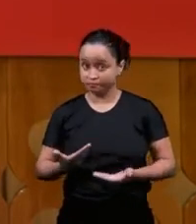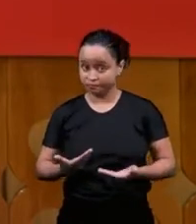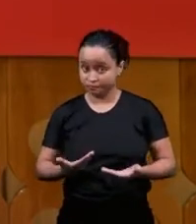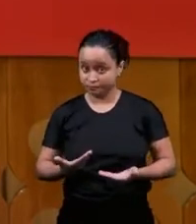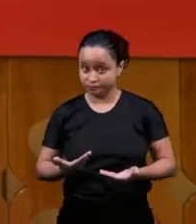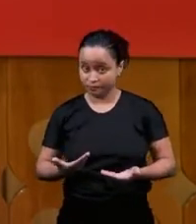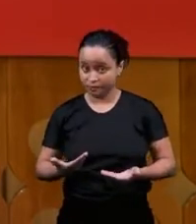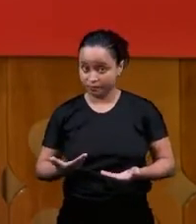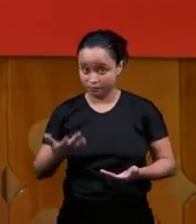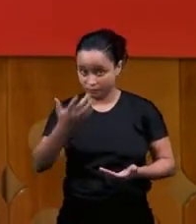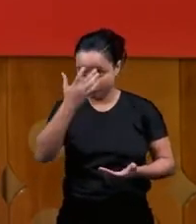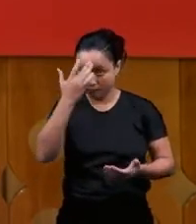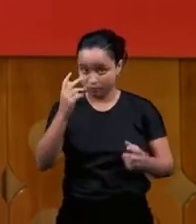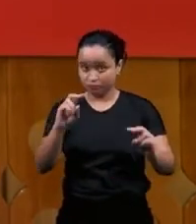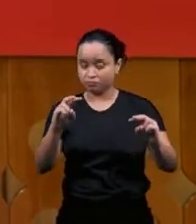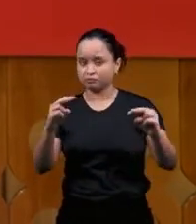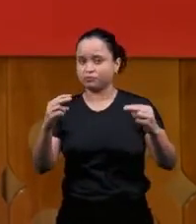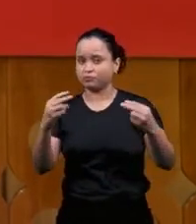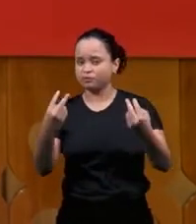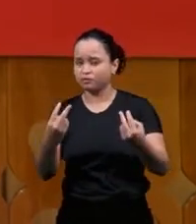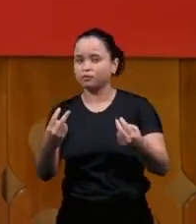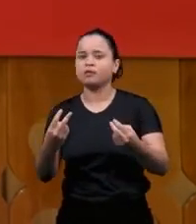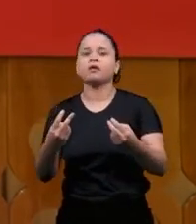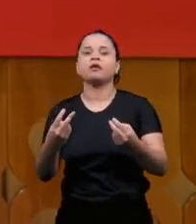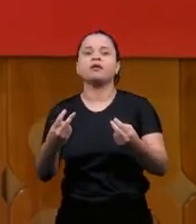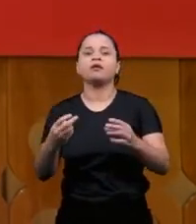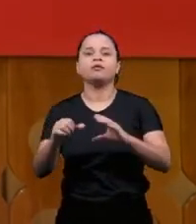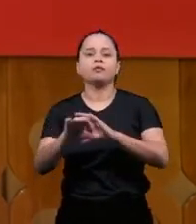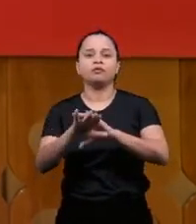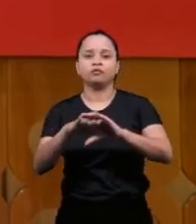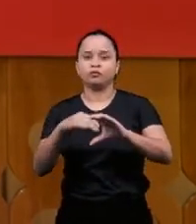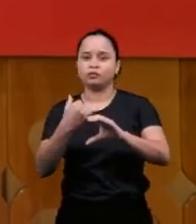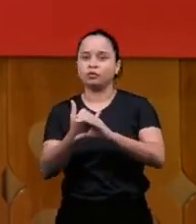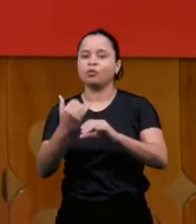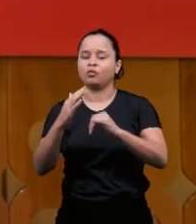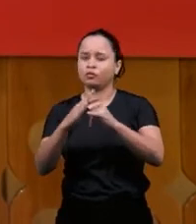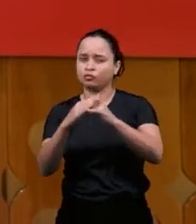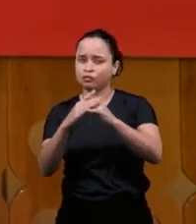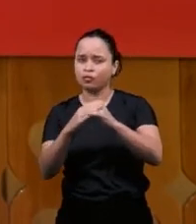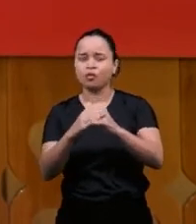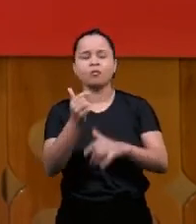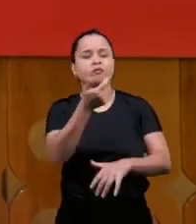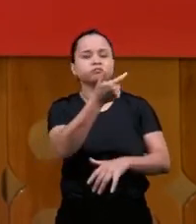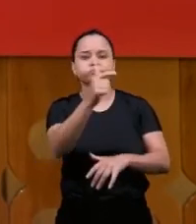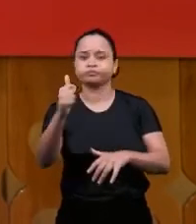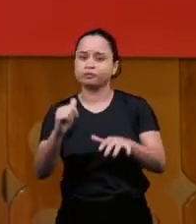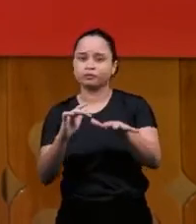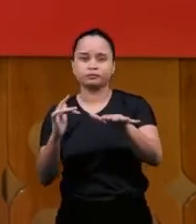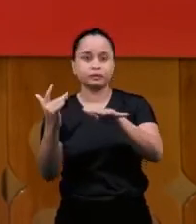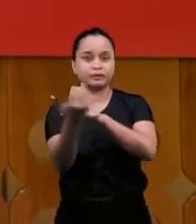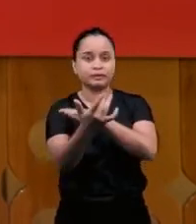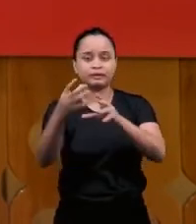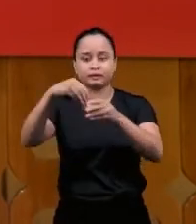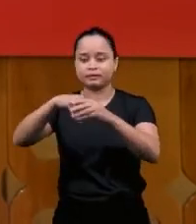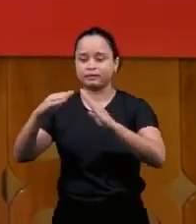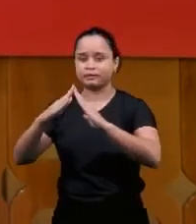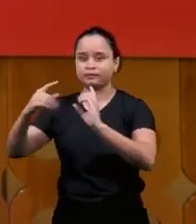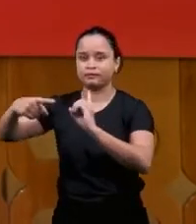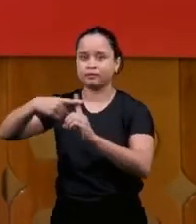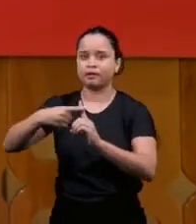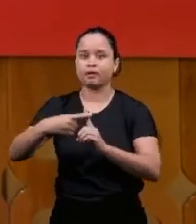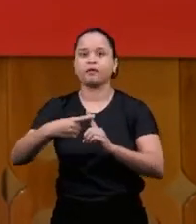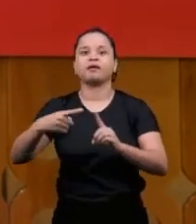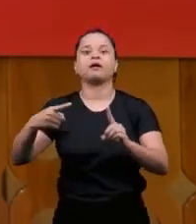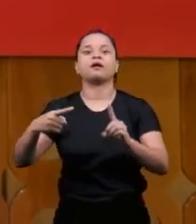those that are connected with YouTube or the other platforms the churches in Brazil and abroad